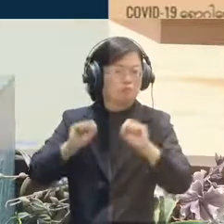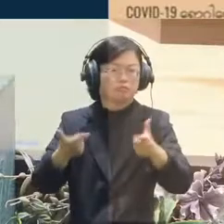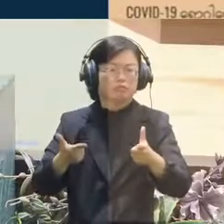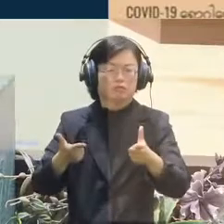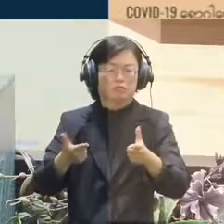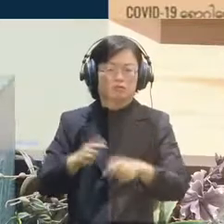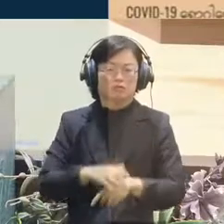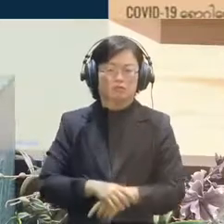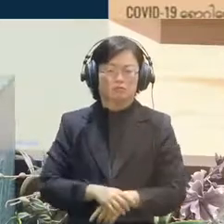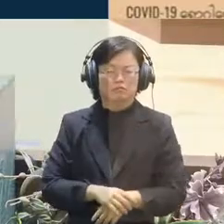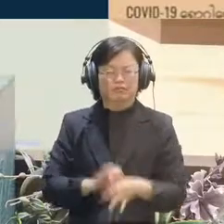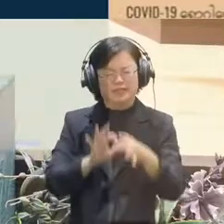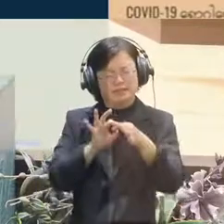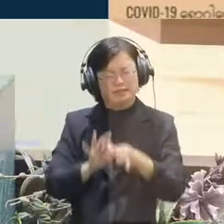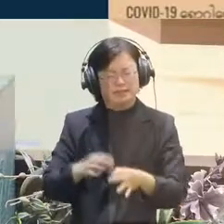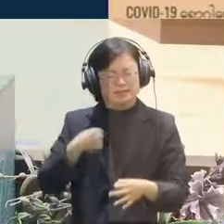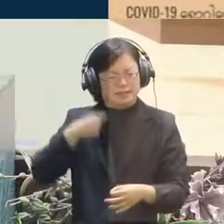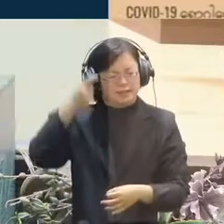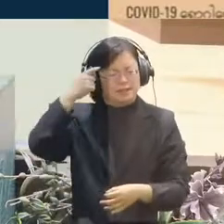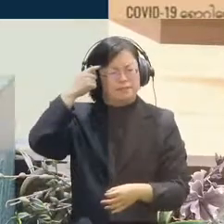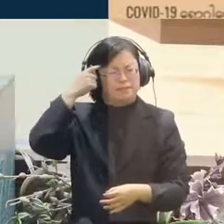the announcement and in use format.